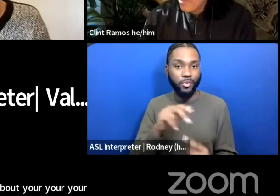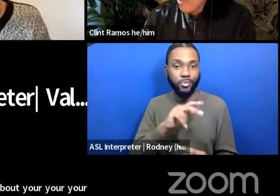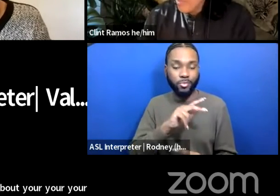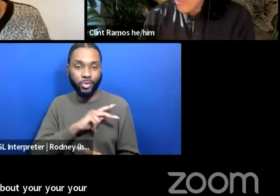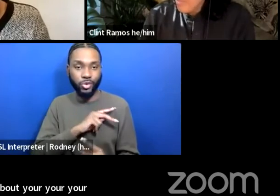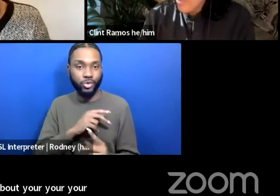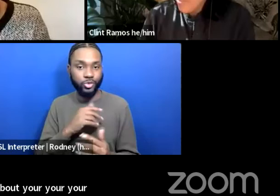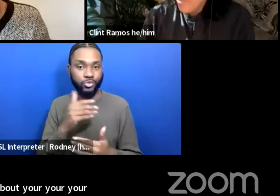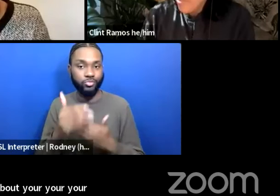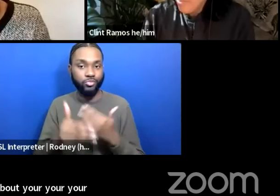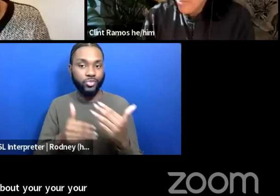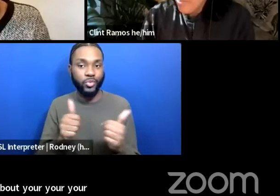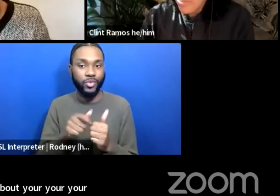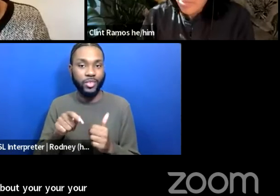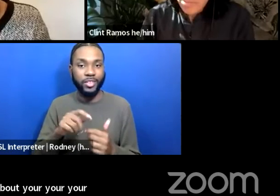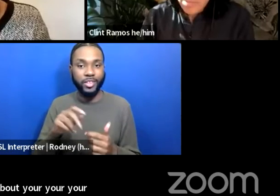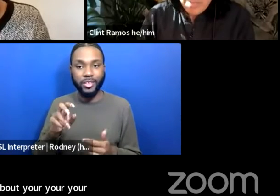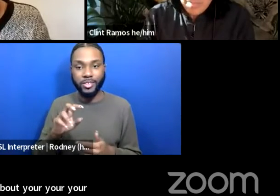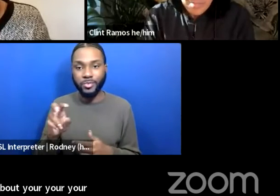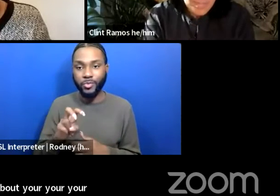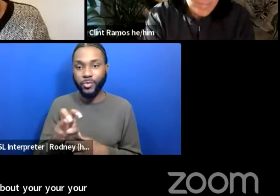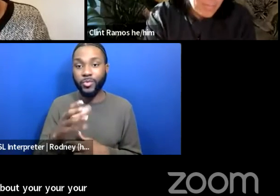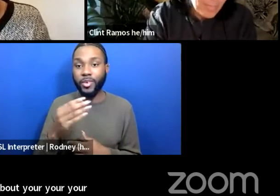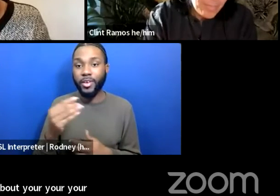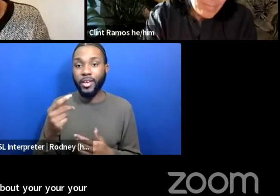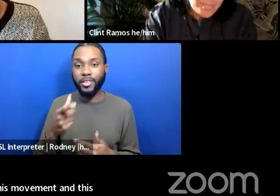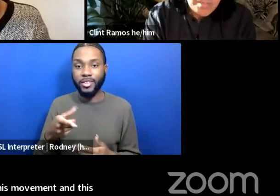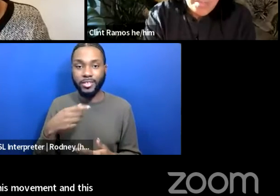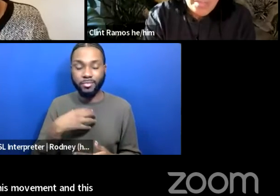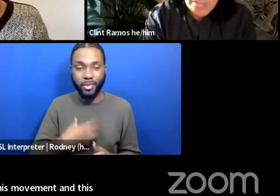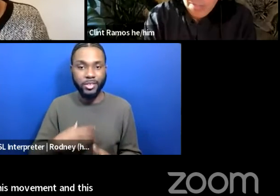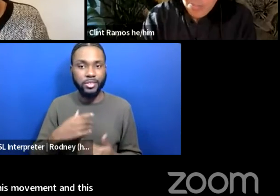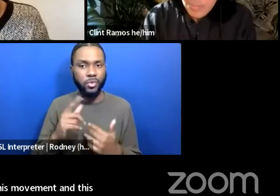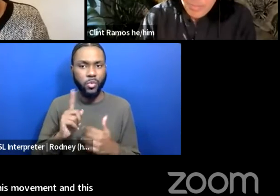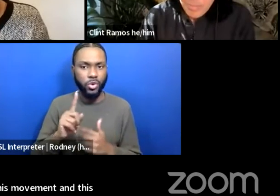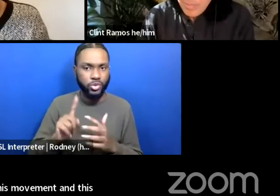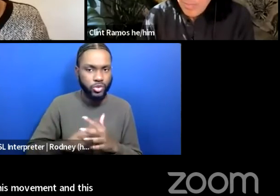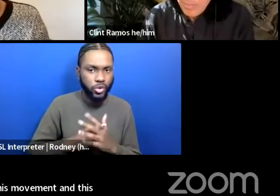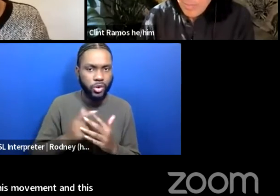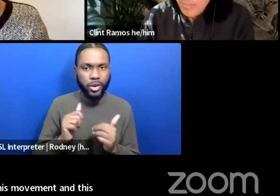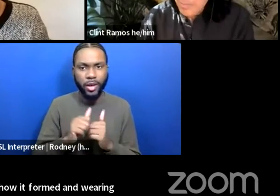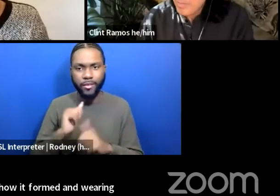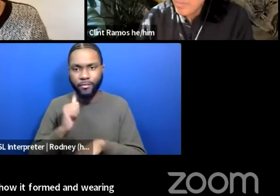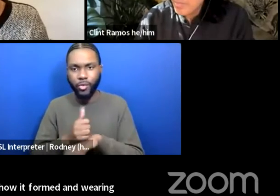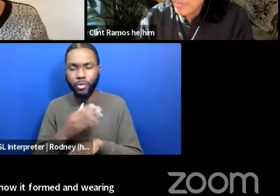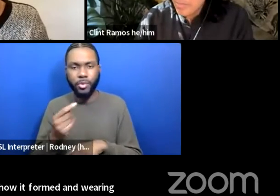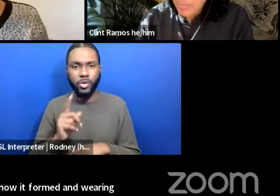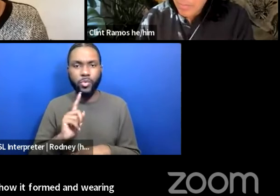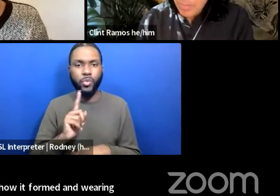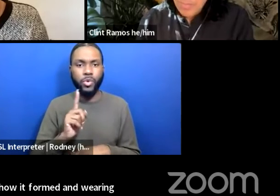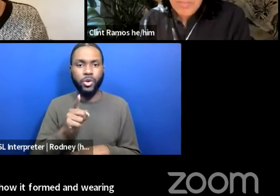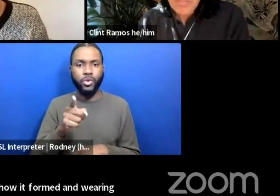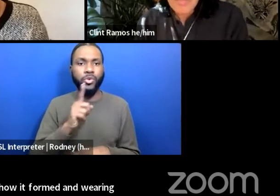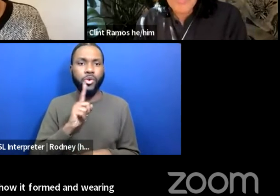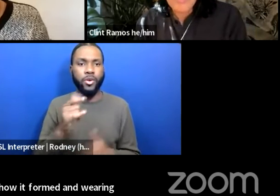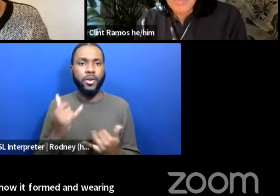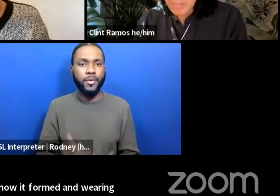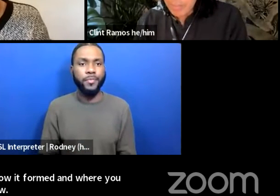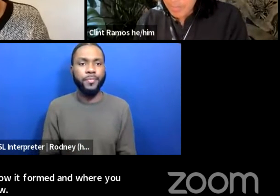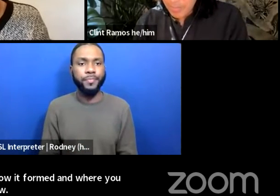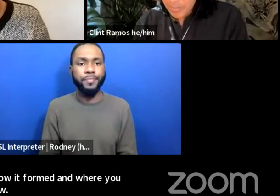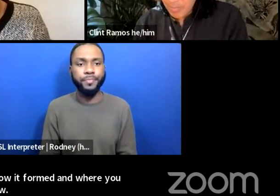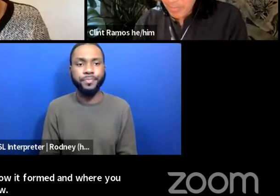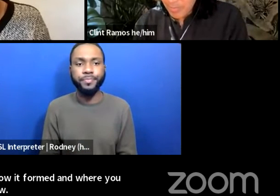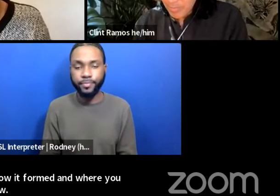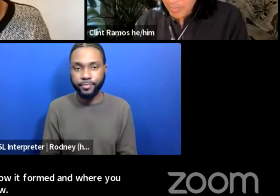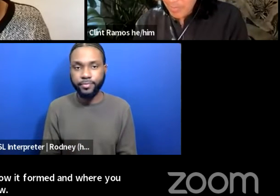with this movement and this passion and where it started or how it formed and where you are now. So,